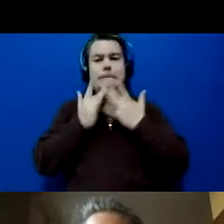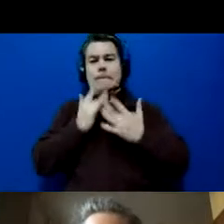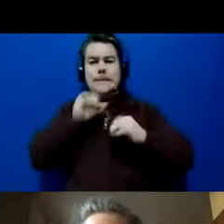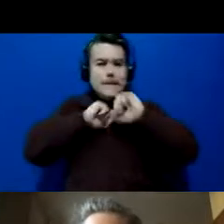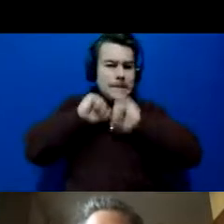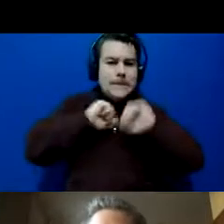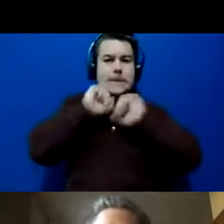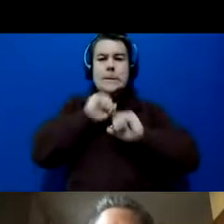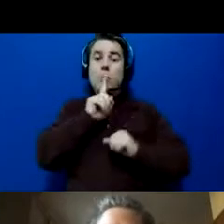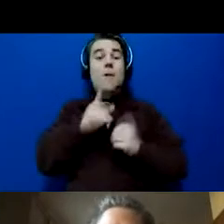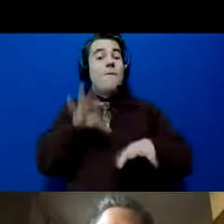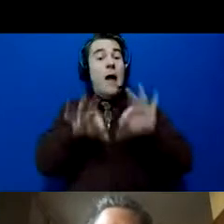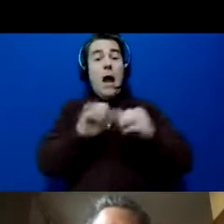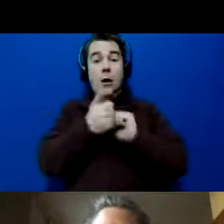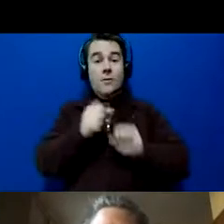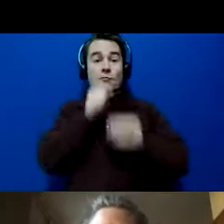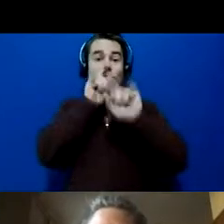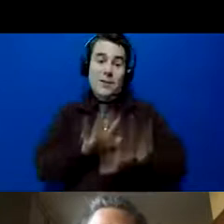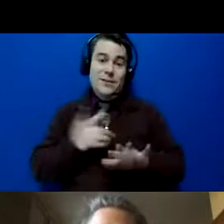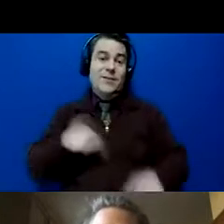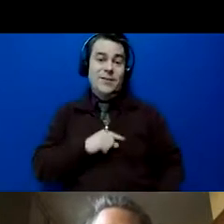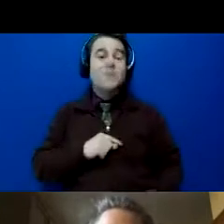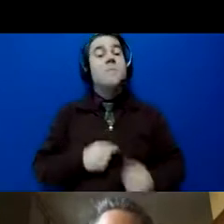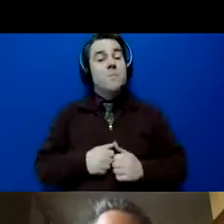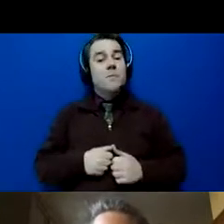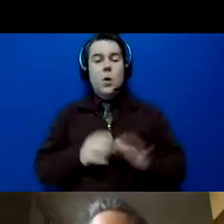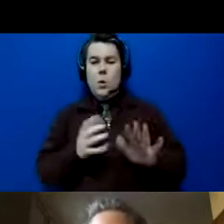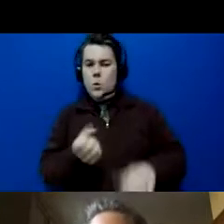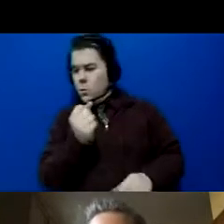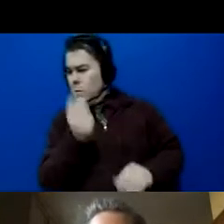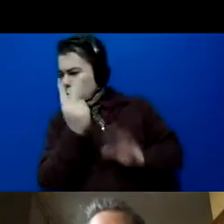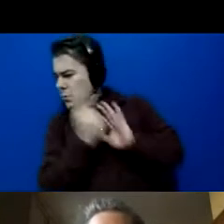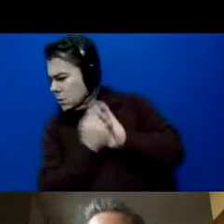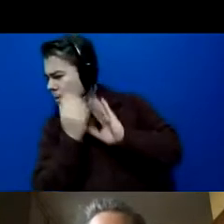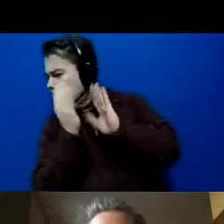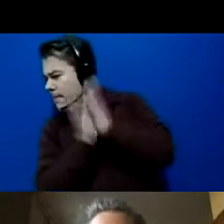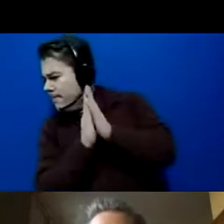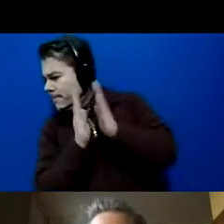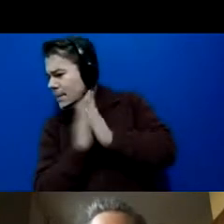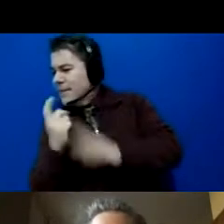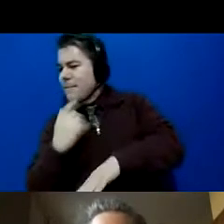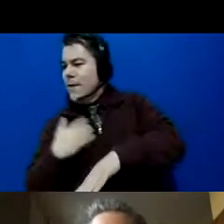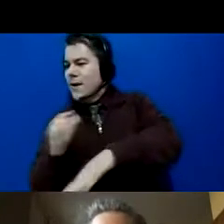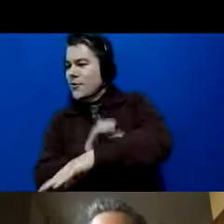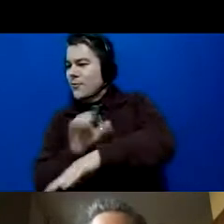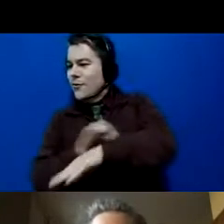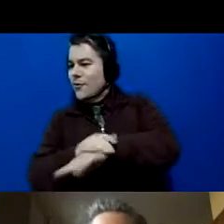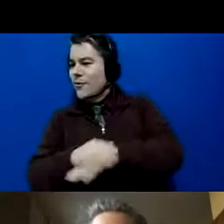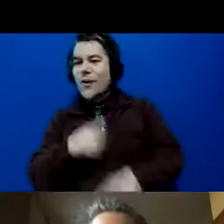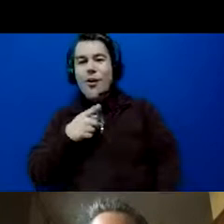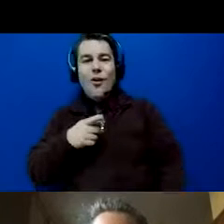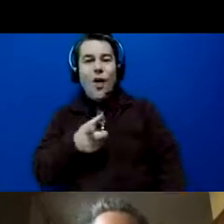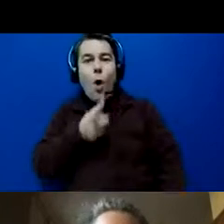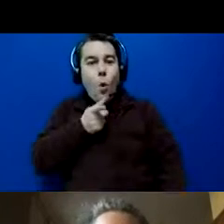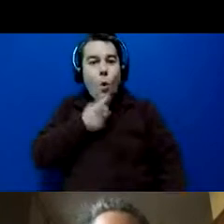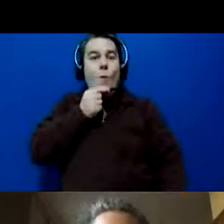totally bless us. Hang on two seconds. It's saying my computer only has 10% battery and it's plugged in.